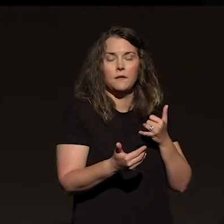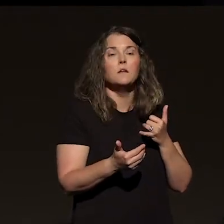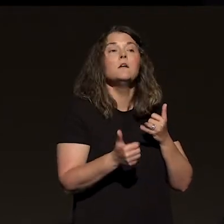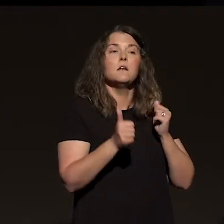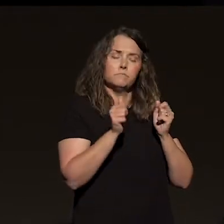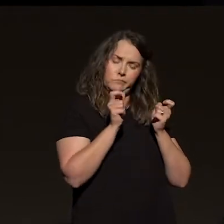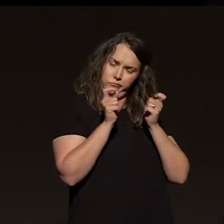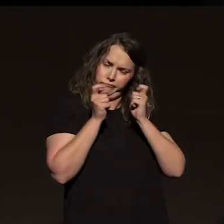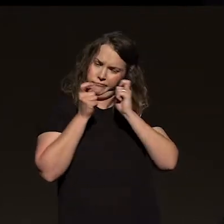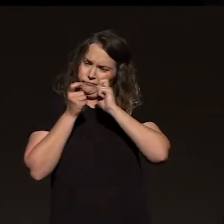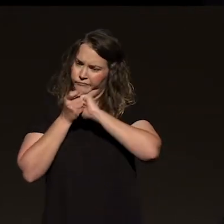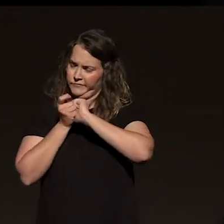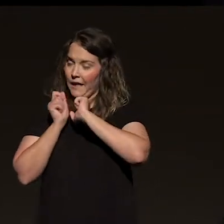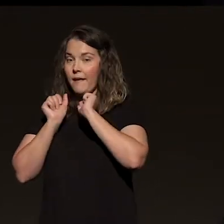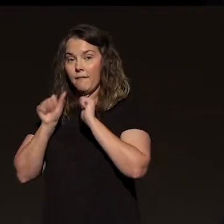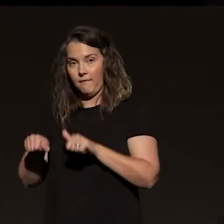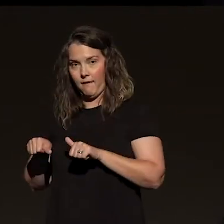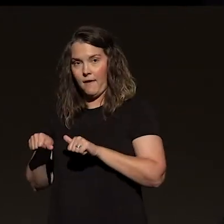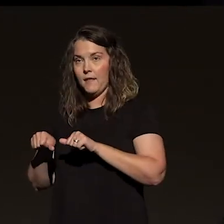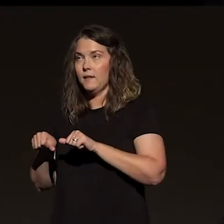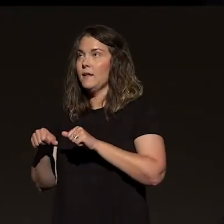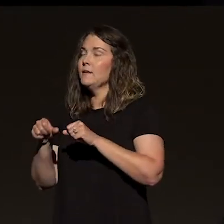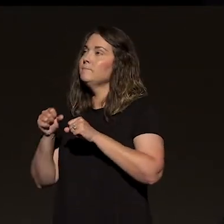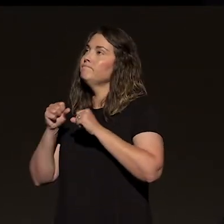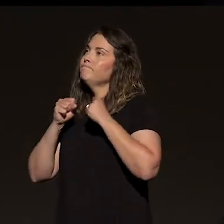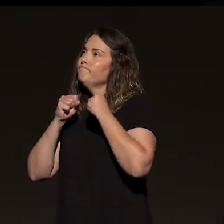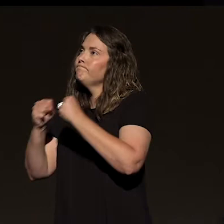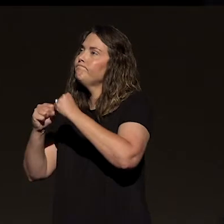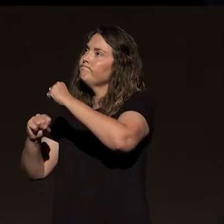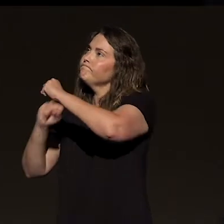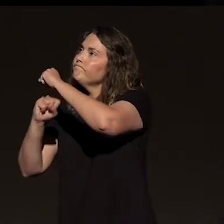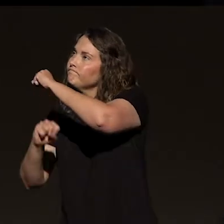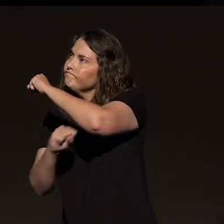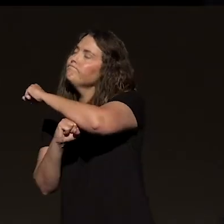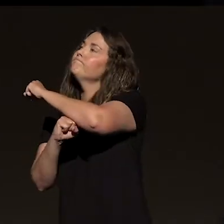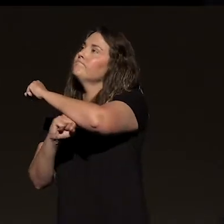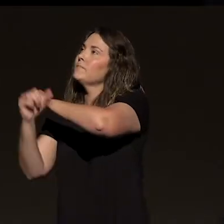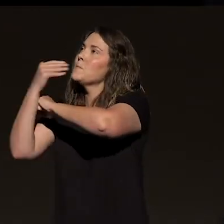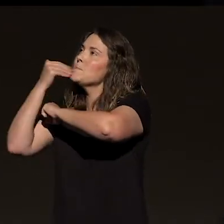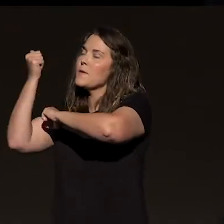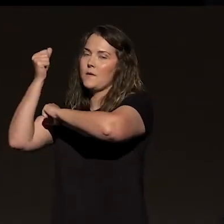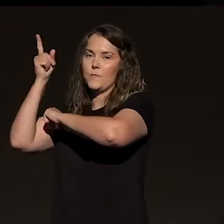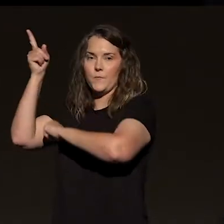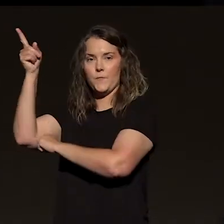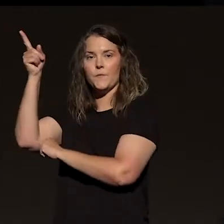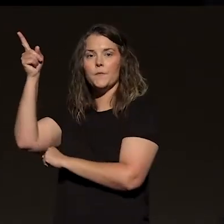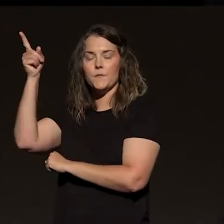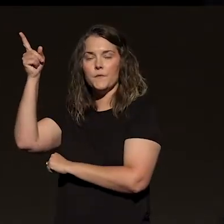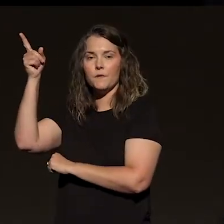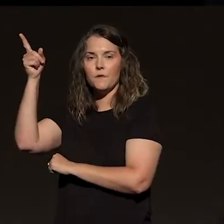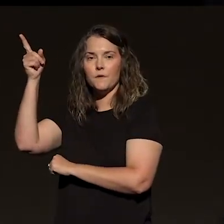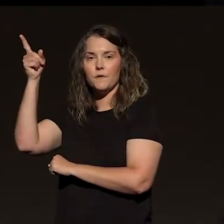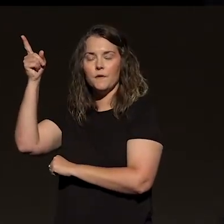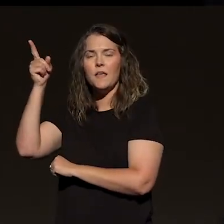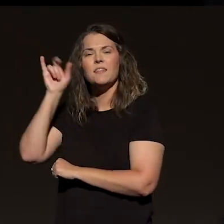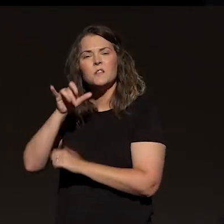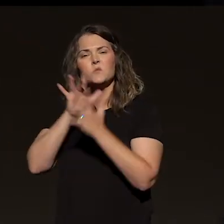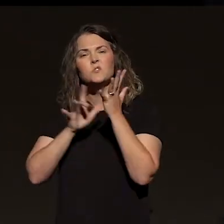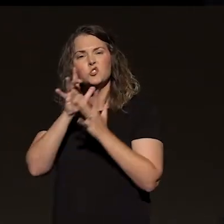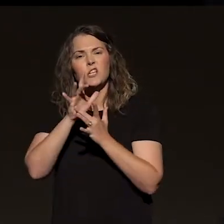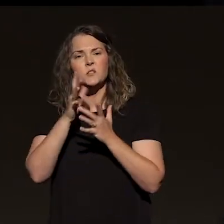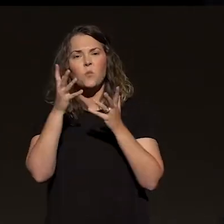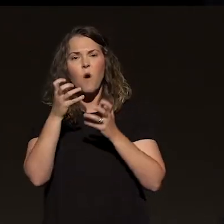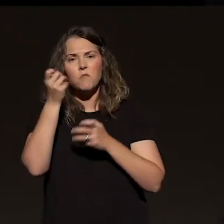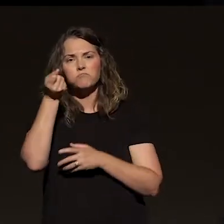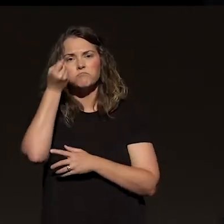you can make adjustments and be able to stand. That's what Jesus was trying to say. Build on a good foundation